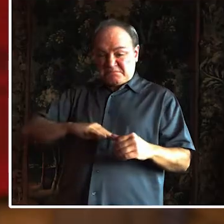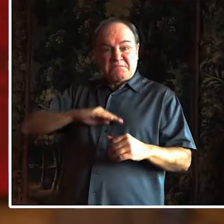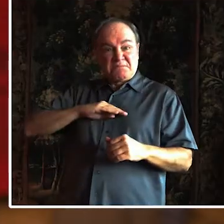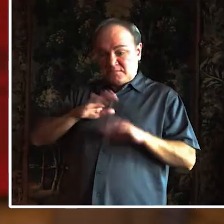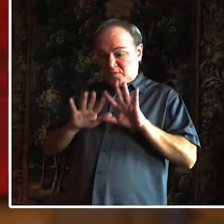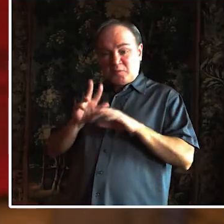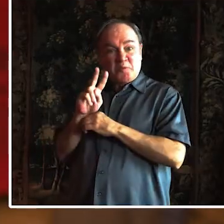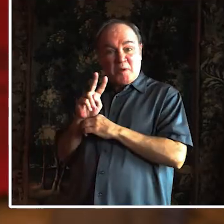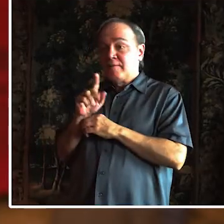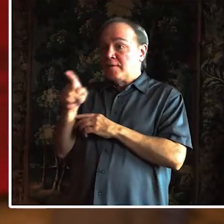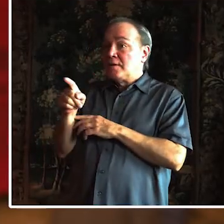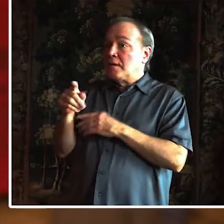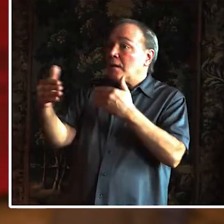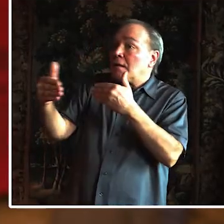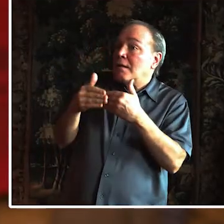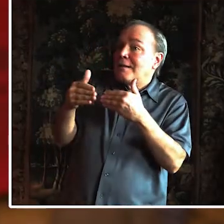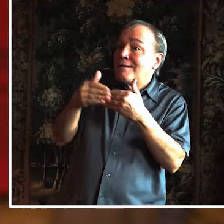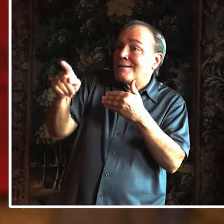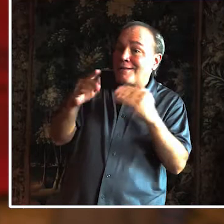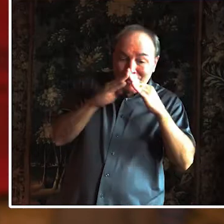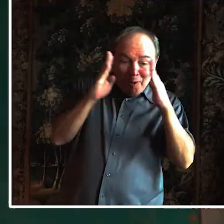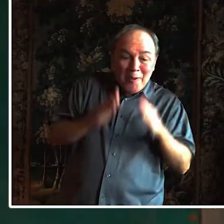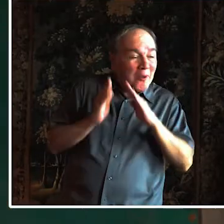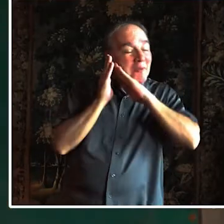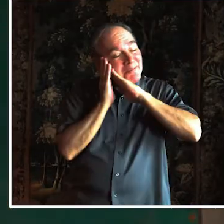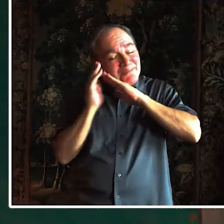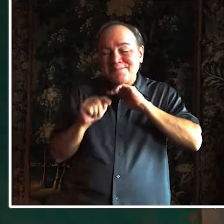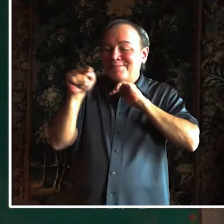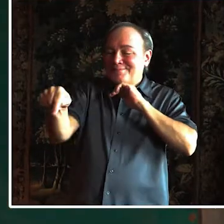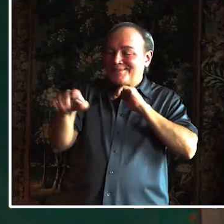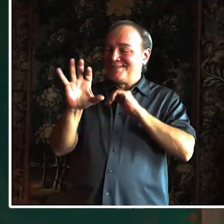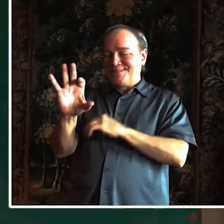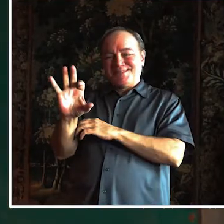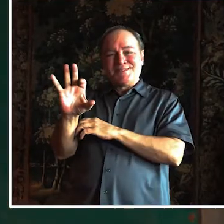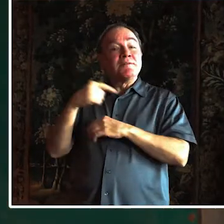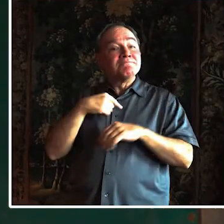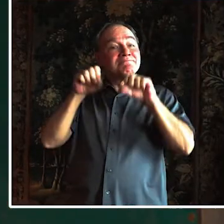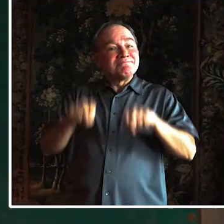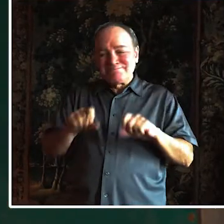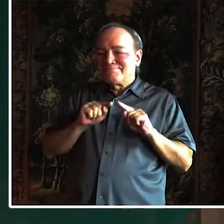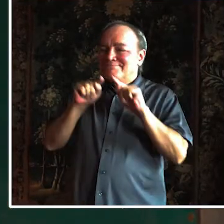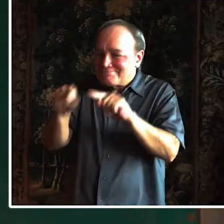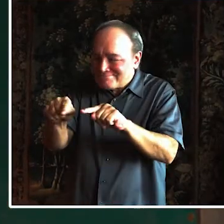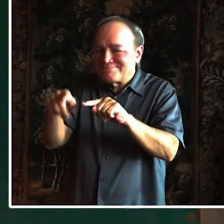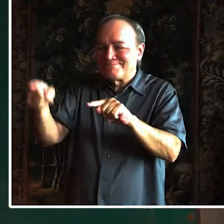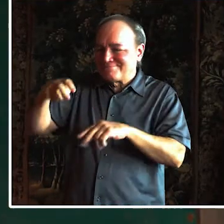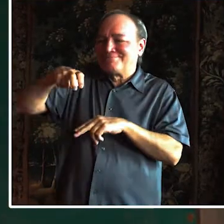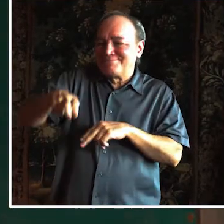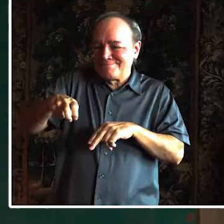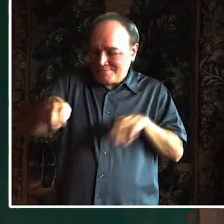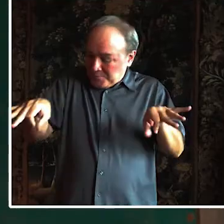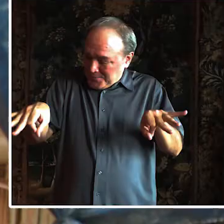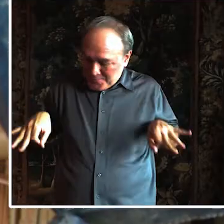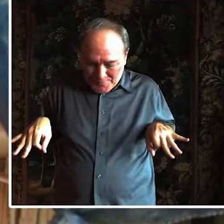I'm able to sit on it and hold the handles. He can lean against it. It's quite comfortable